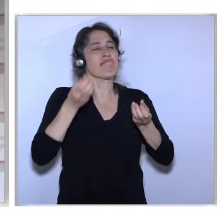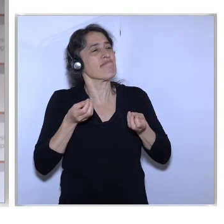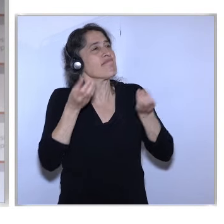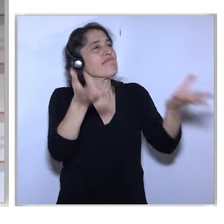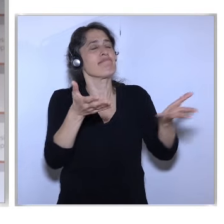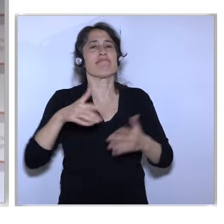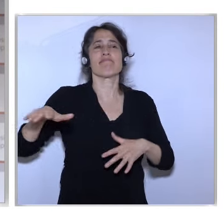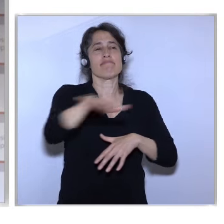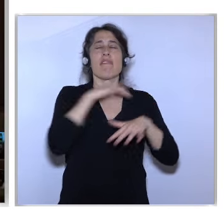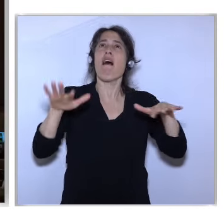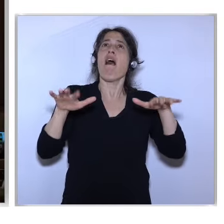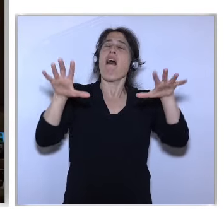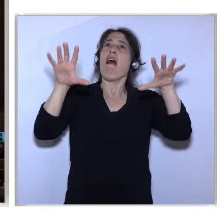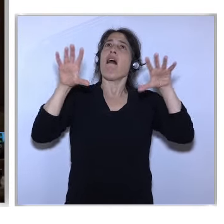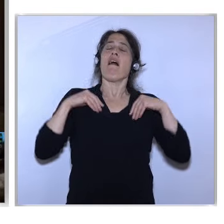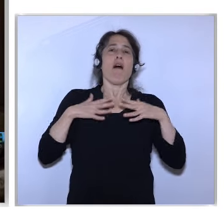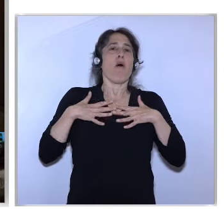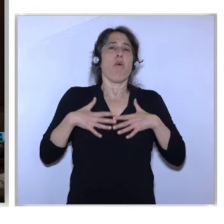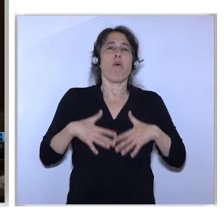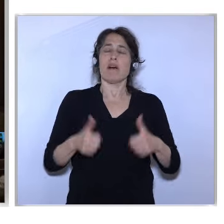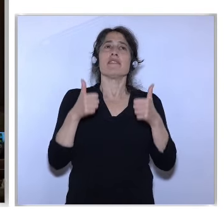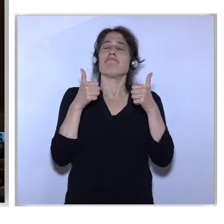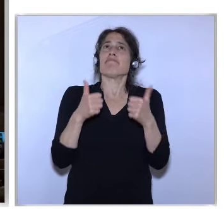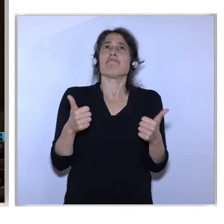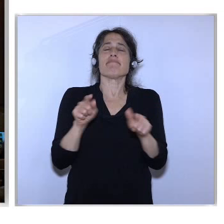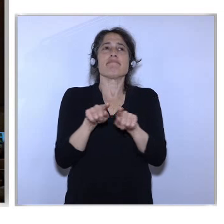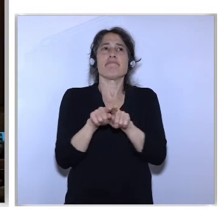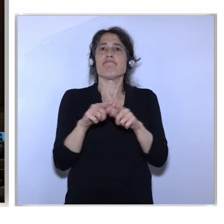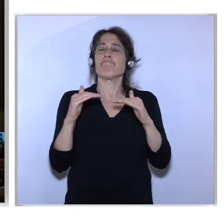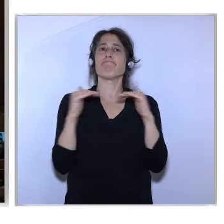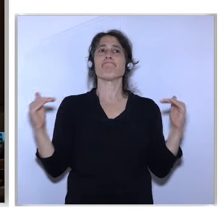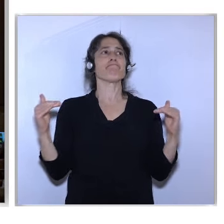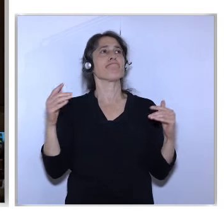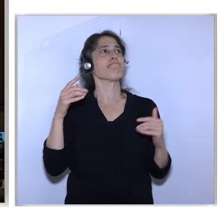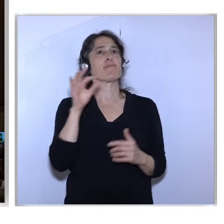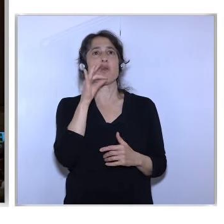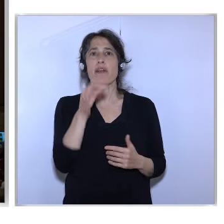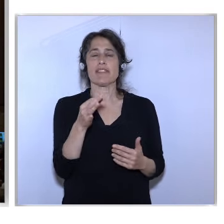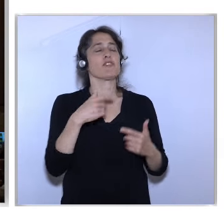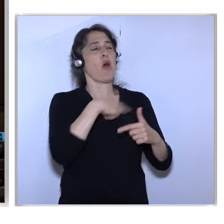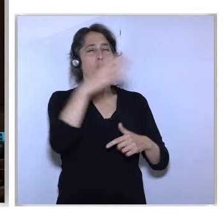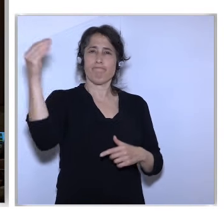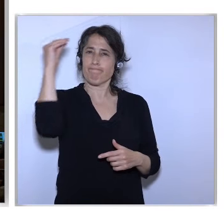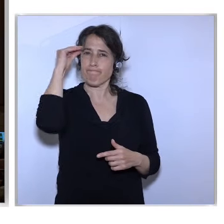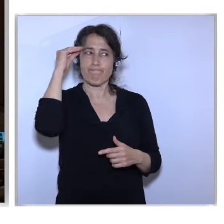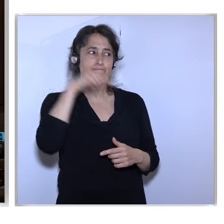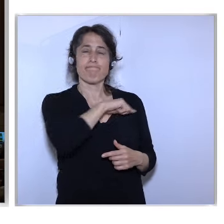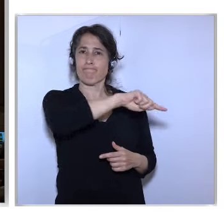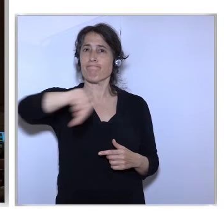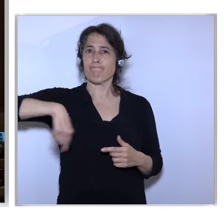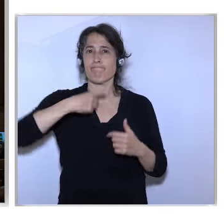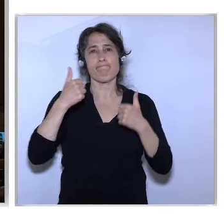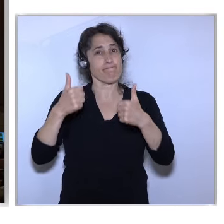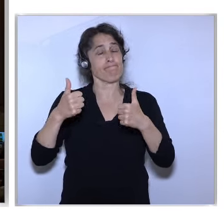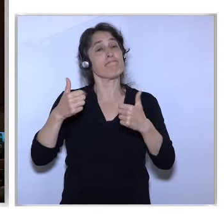It Is An Extraordinary Problem And One That We Would Do Very Well Not To Forget So Thank You Very Much Your Royal Highness